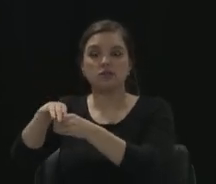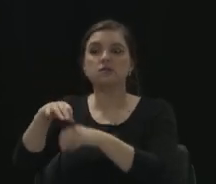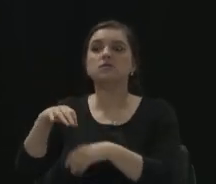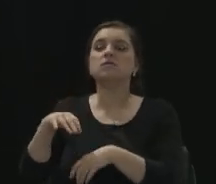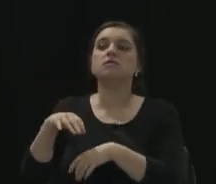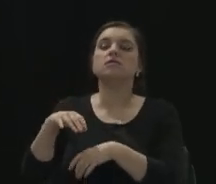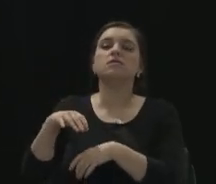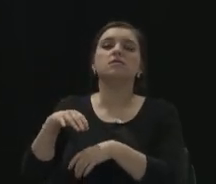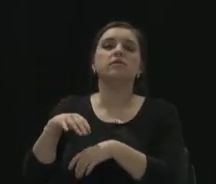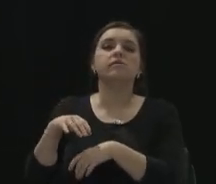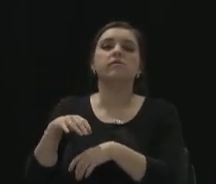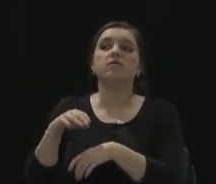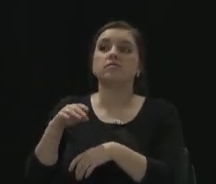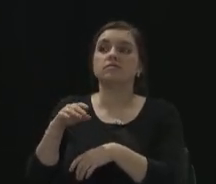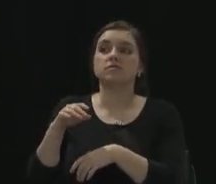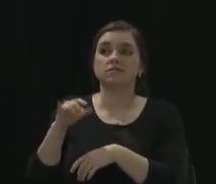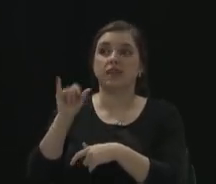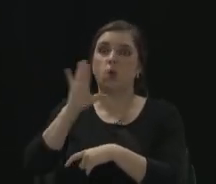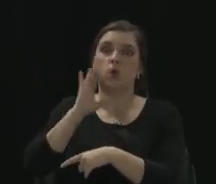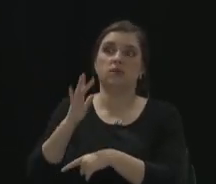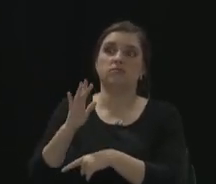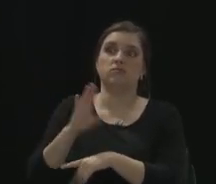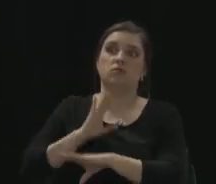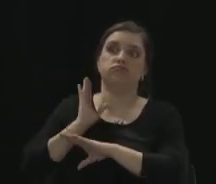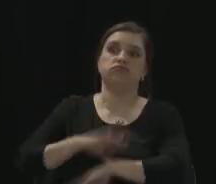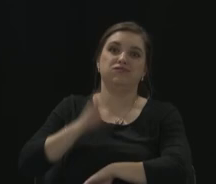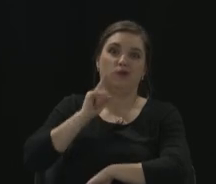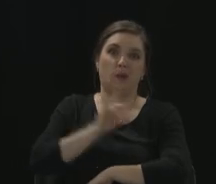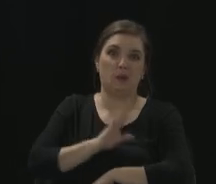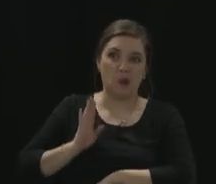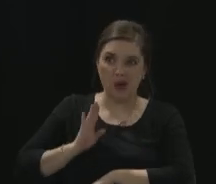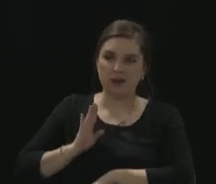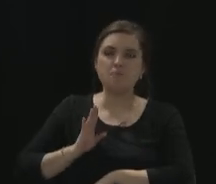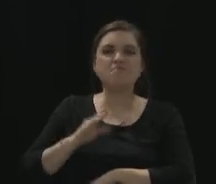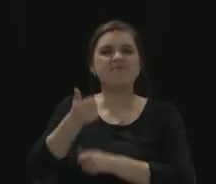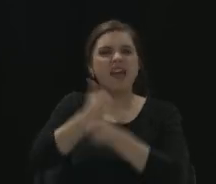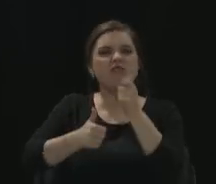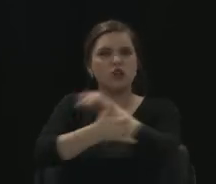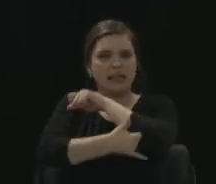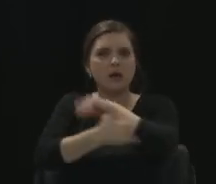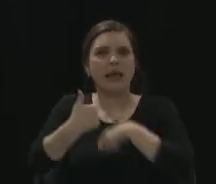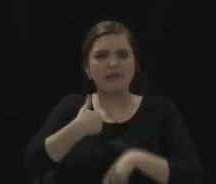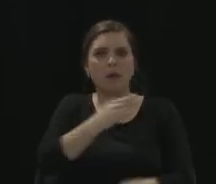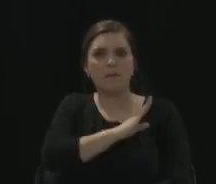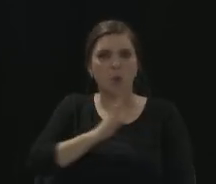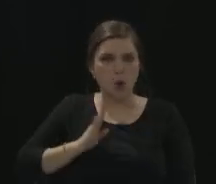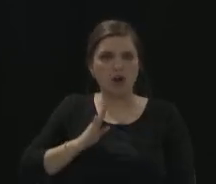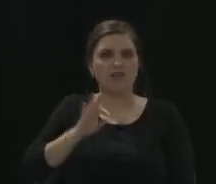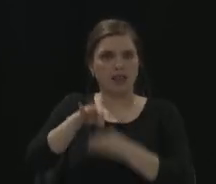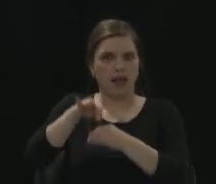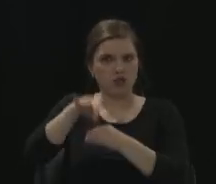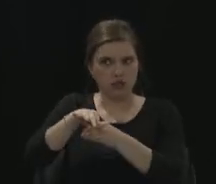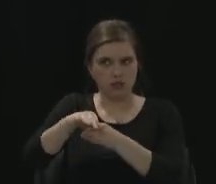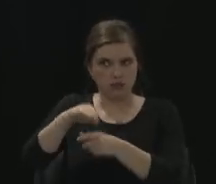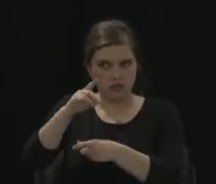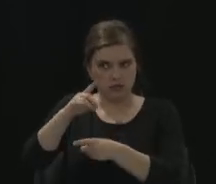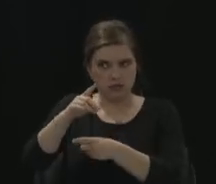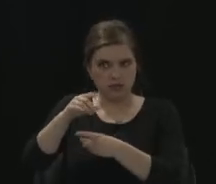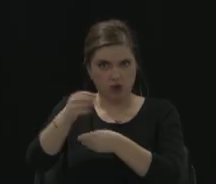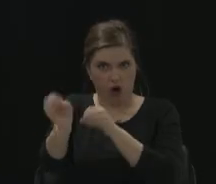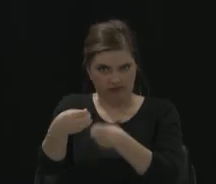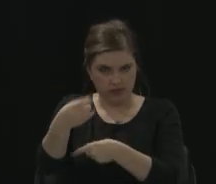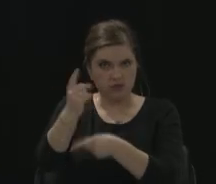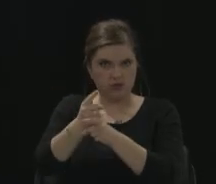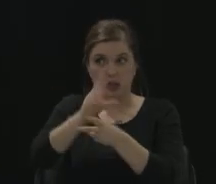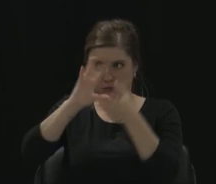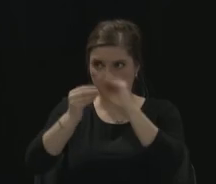my assumption is that every county in the state has a Board of Elections office. Is that correct? That is correct. So 88 Board of Elections throughout the state. Yes.